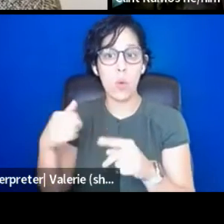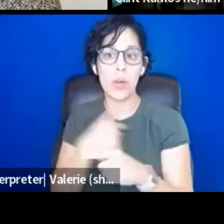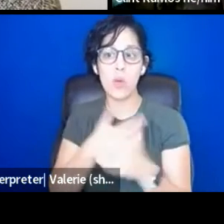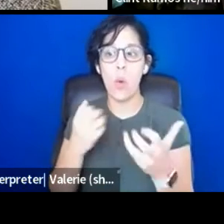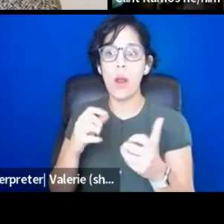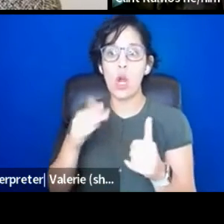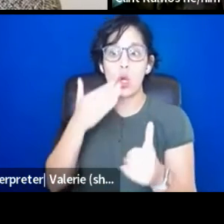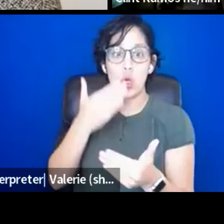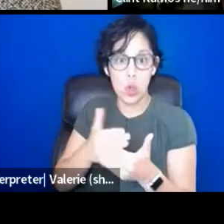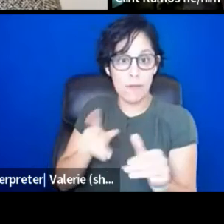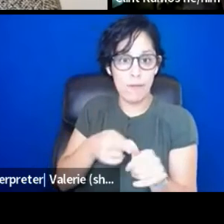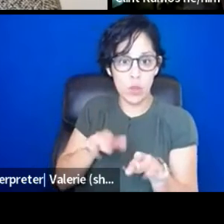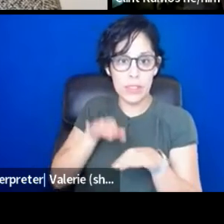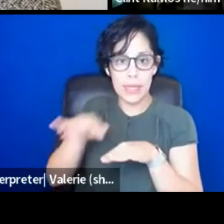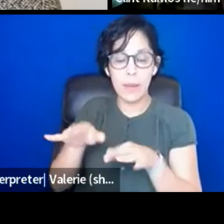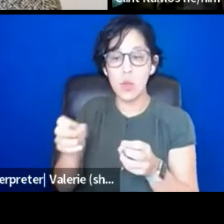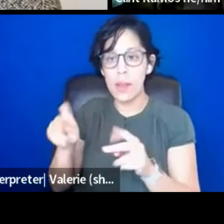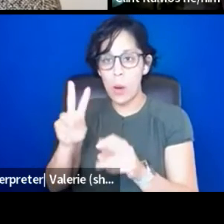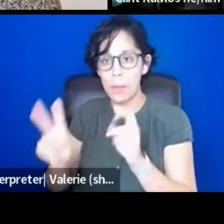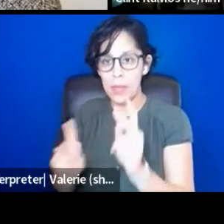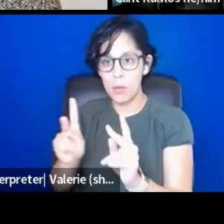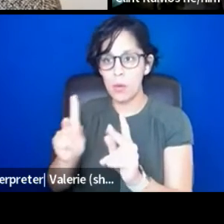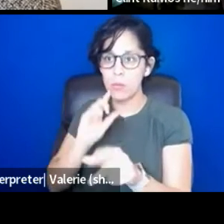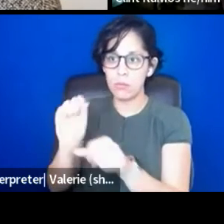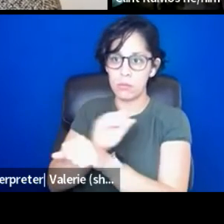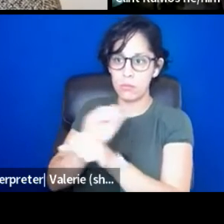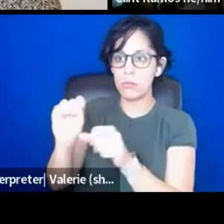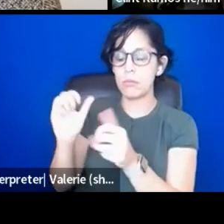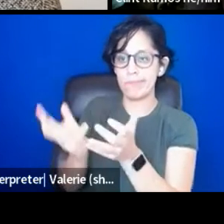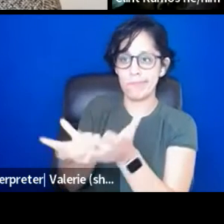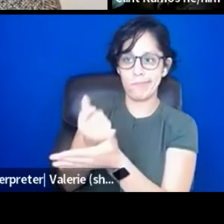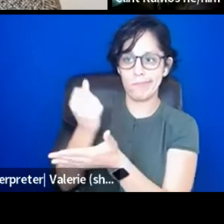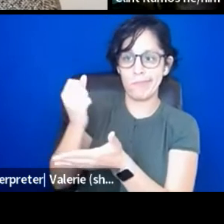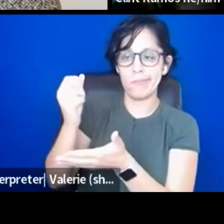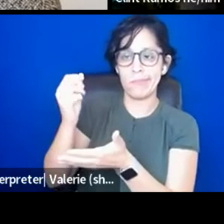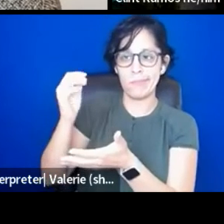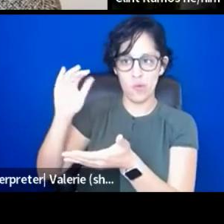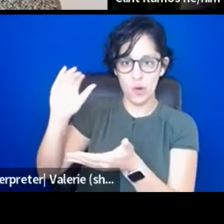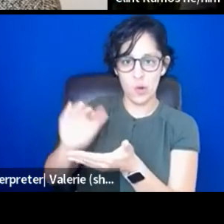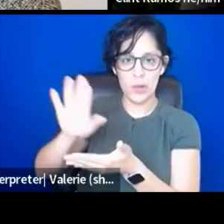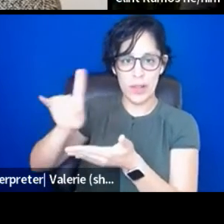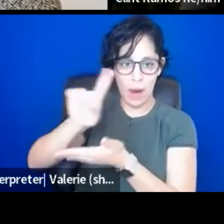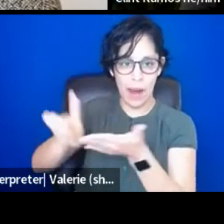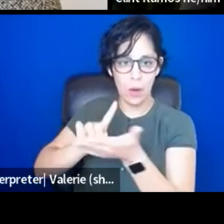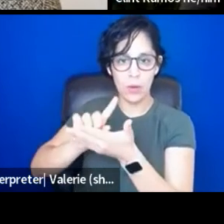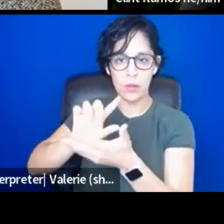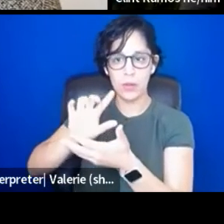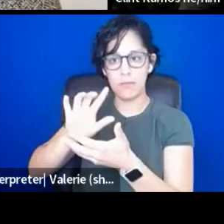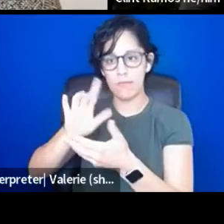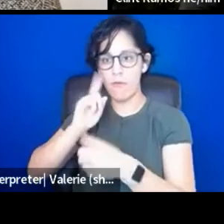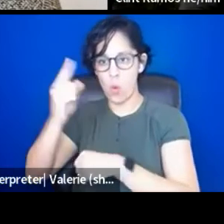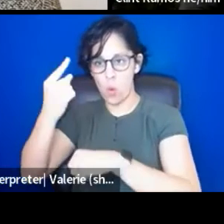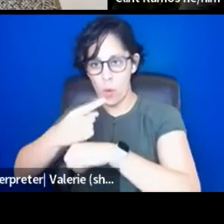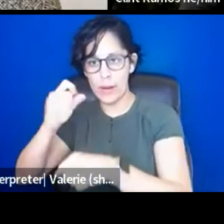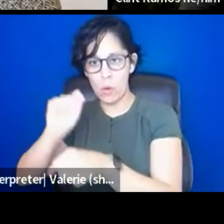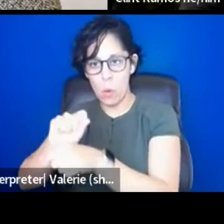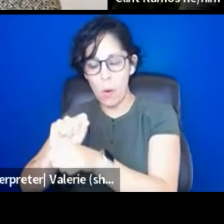to allow people to have less of a longer day so that they can